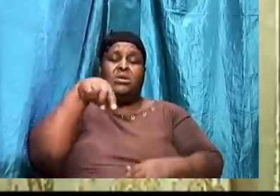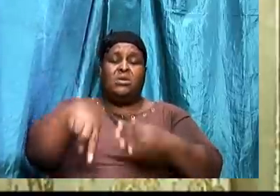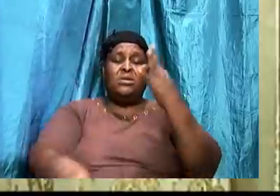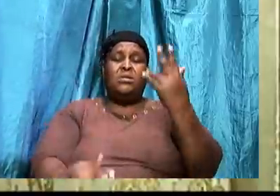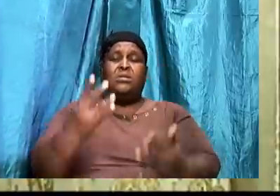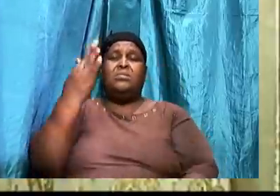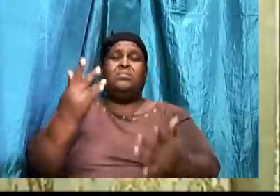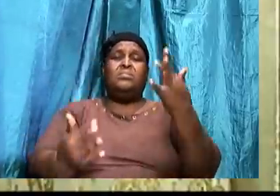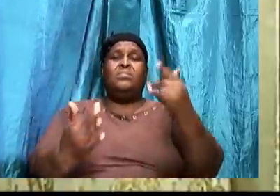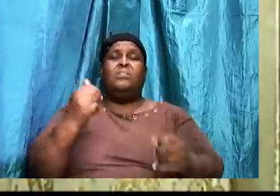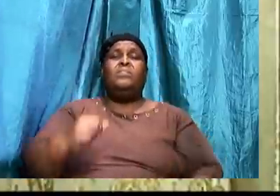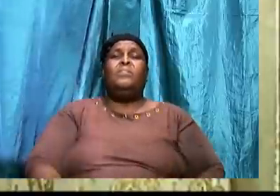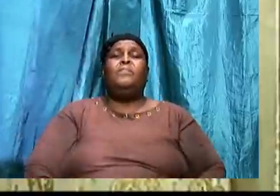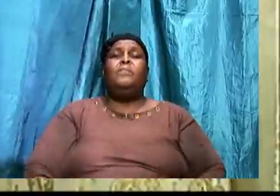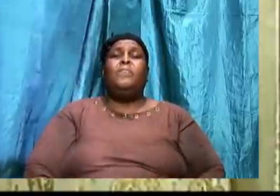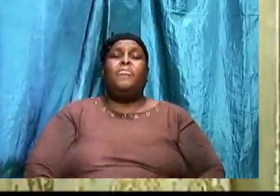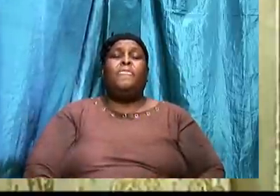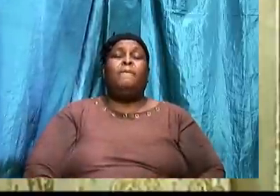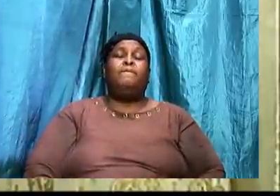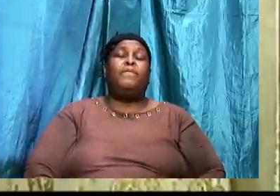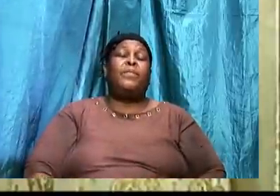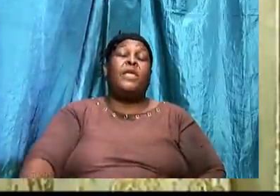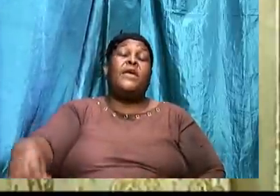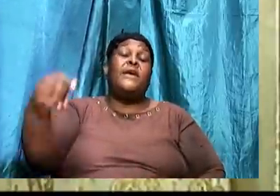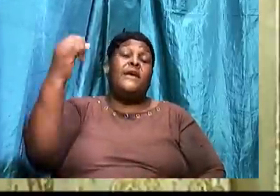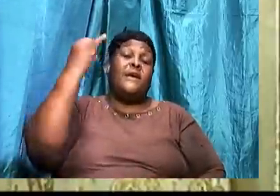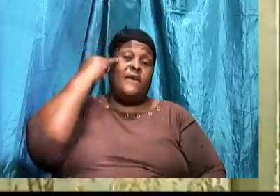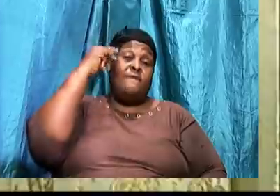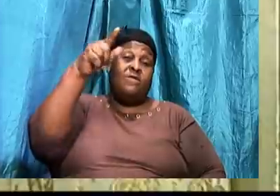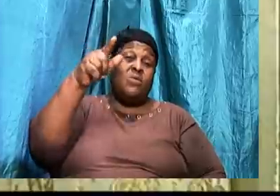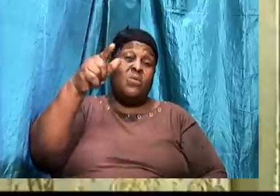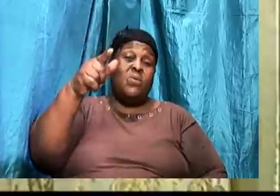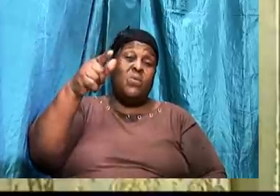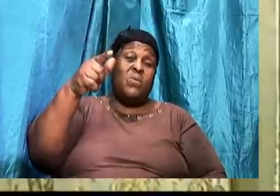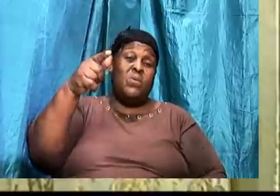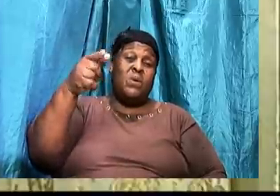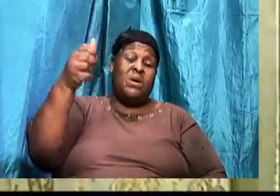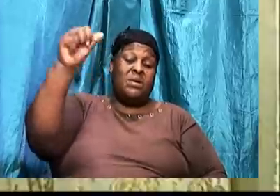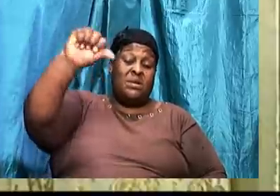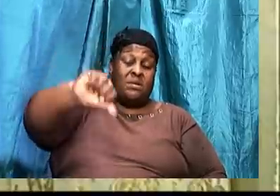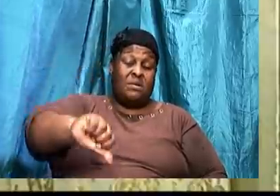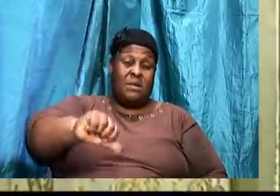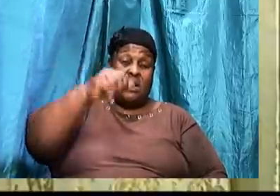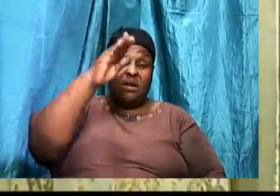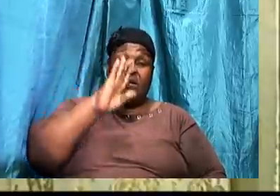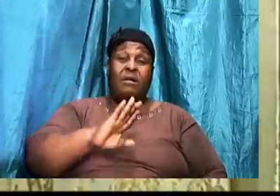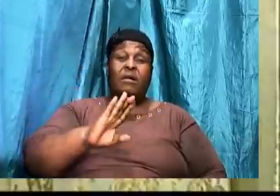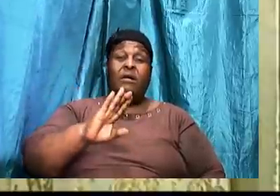If you are denying God. His due. You are a robber.